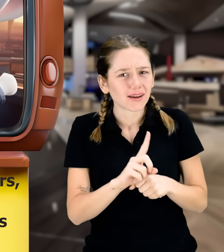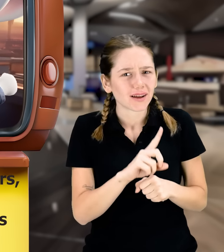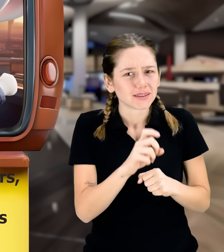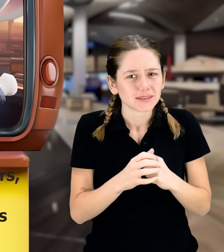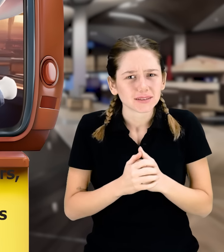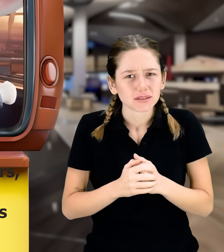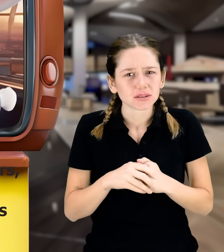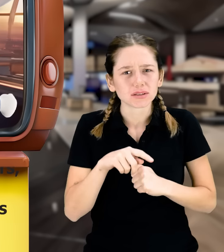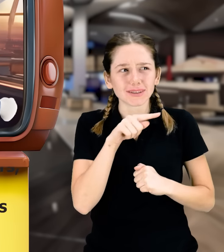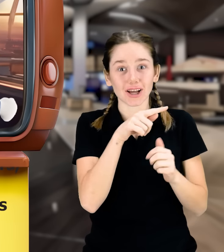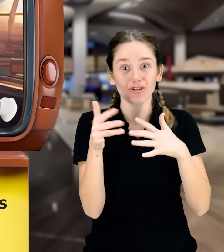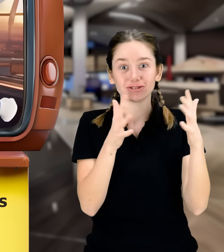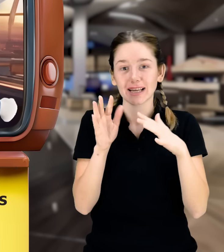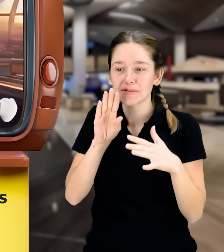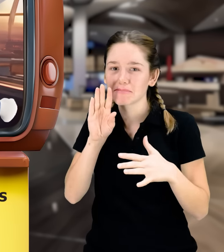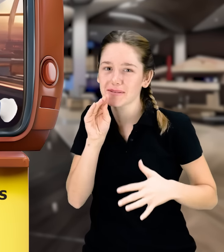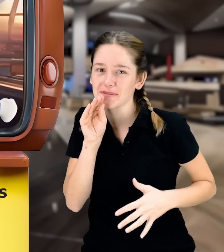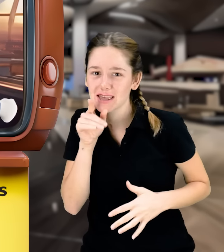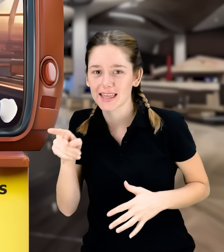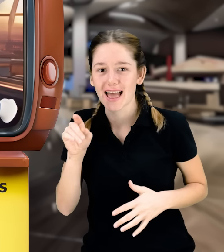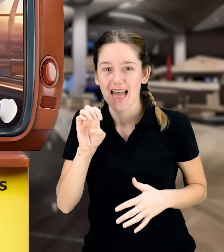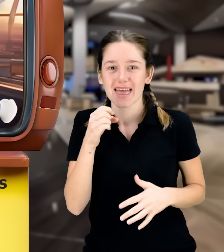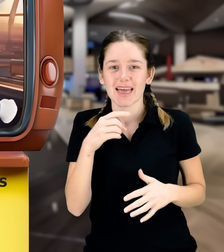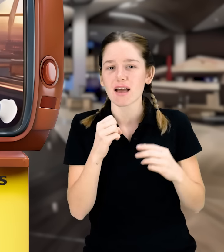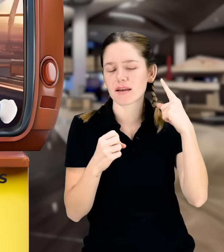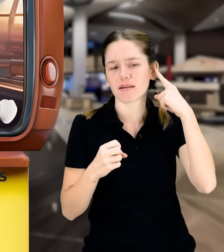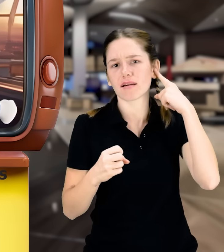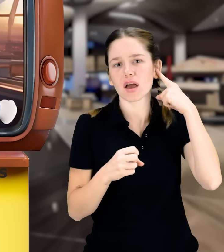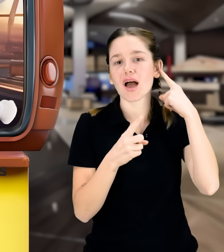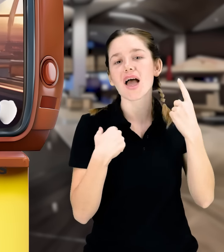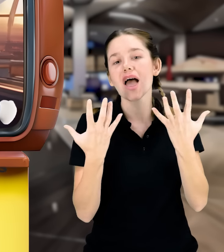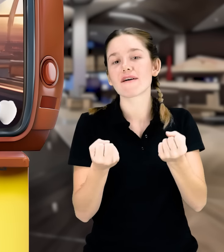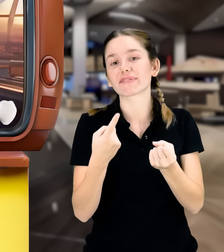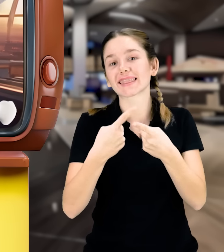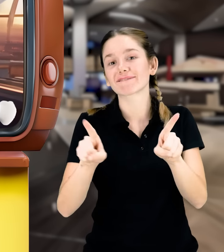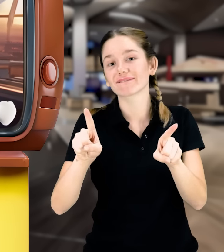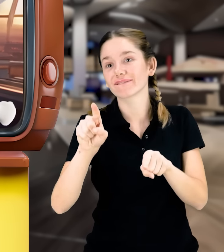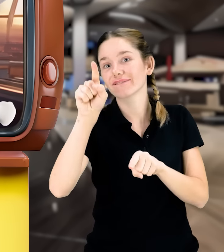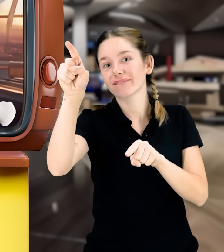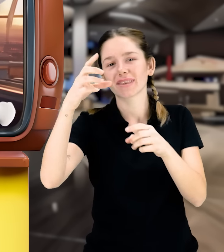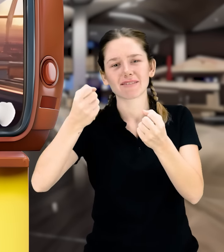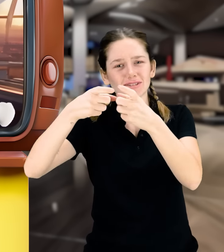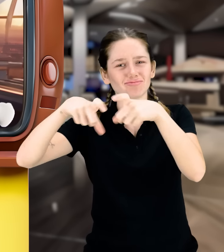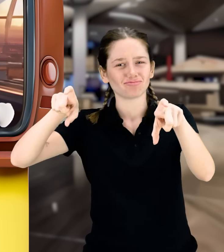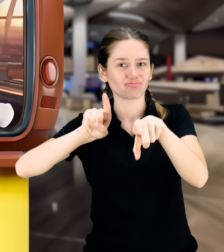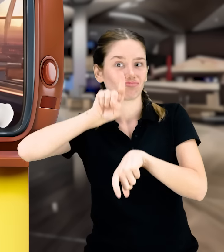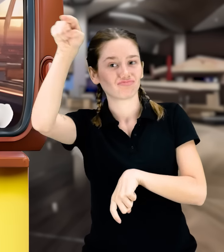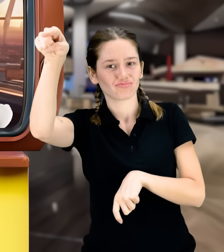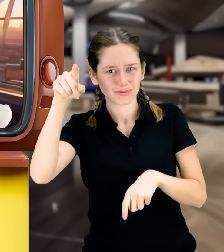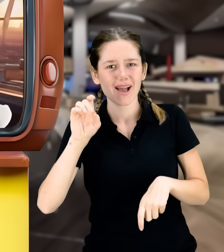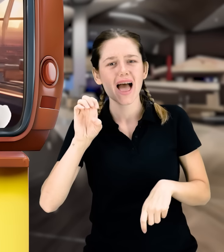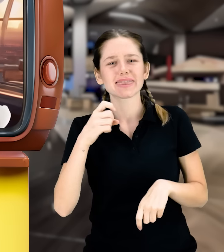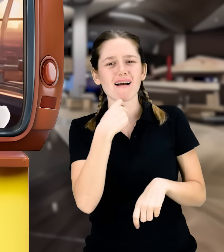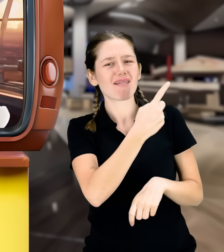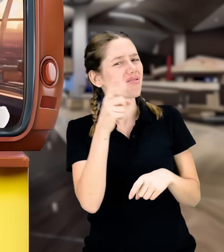Our next stop is the passenger terminal. There you'll see travellers coming and going from all over the